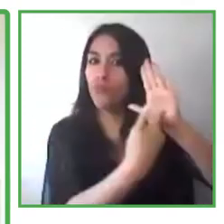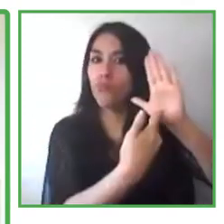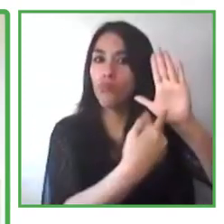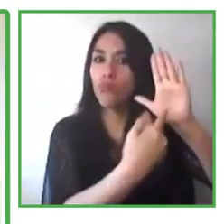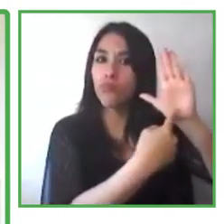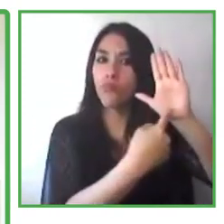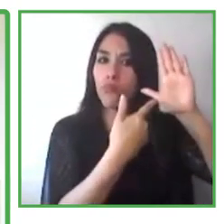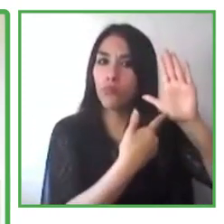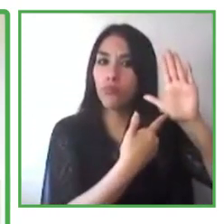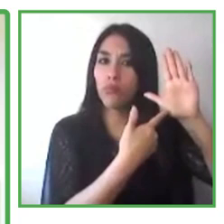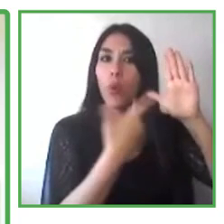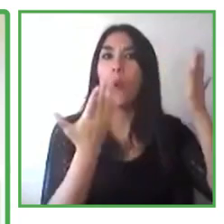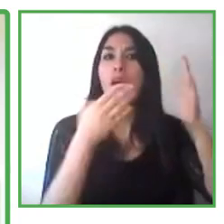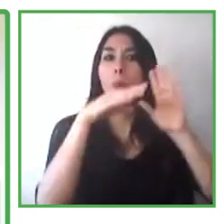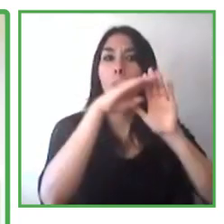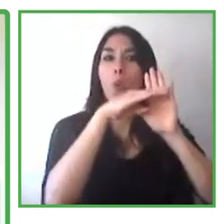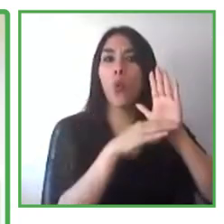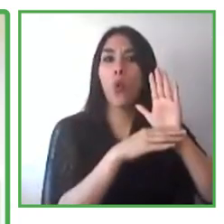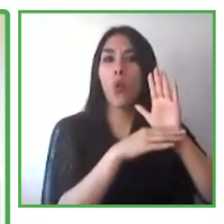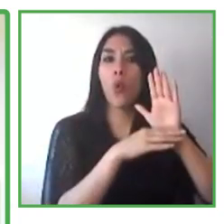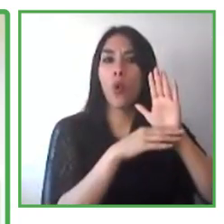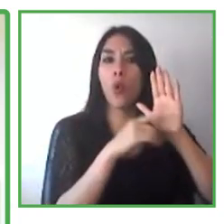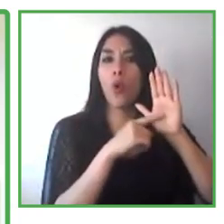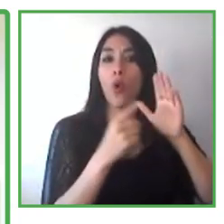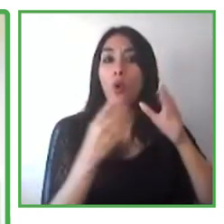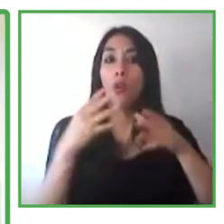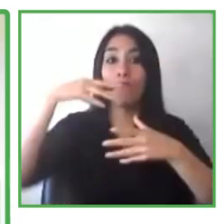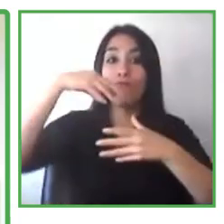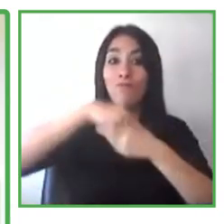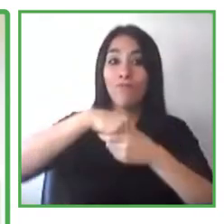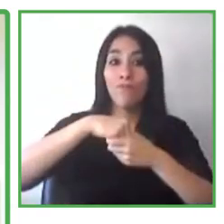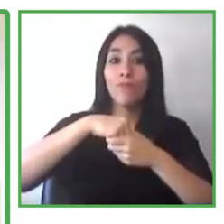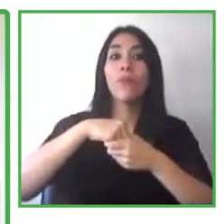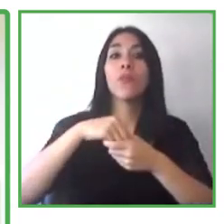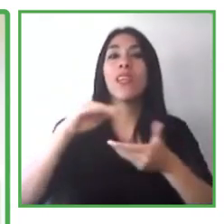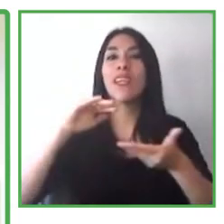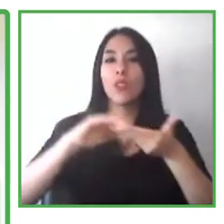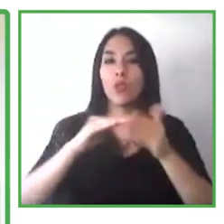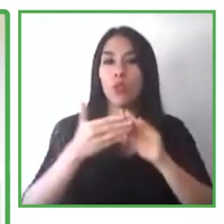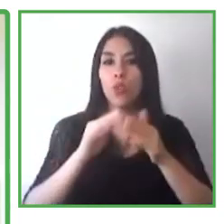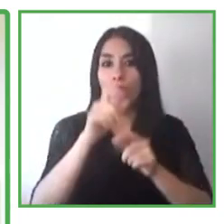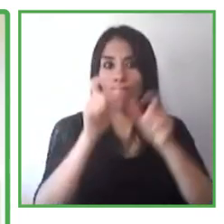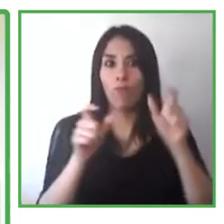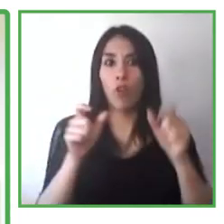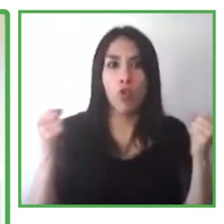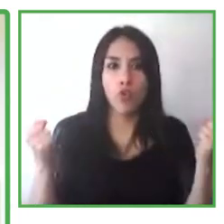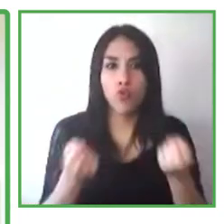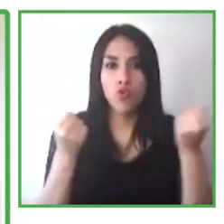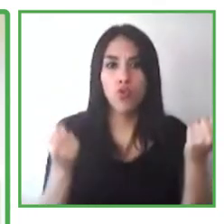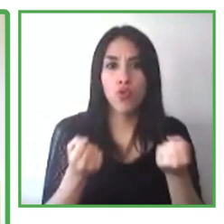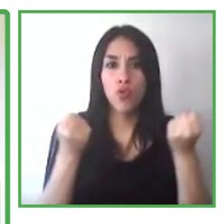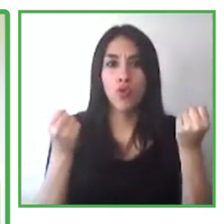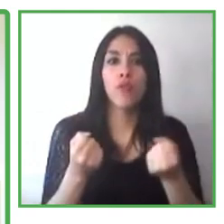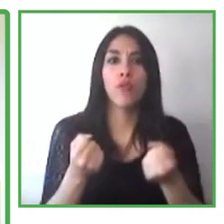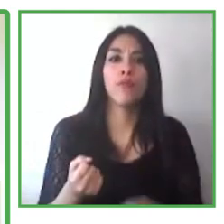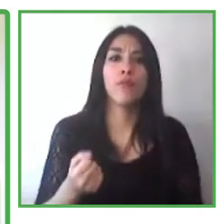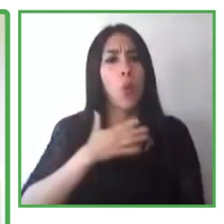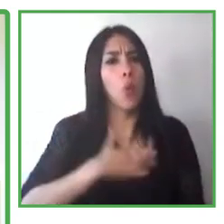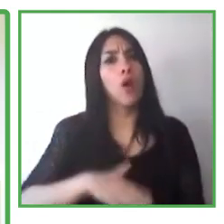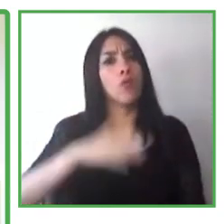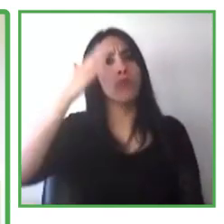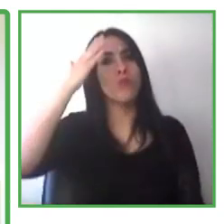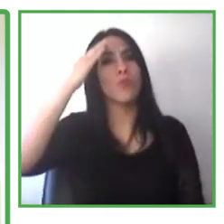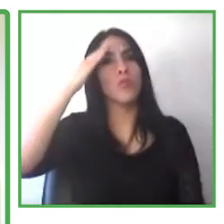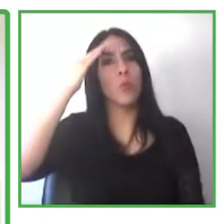barriers to employment for people with disabilities, they are vast. And this disability divide is widening.